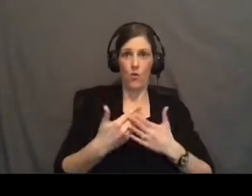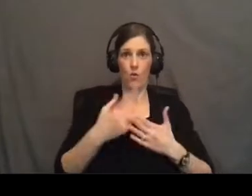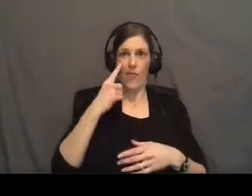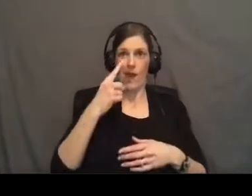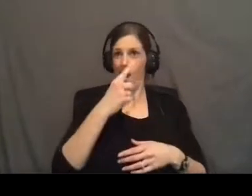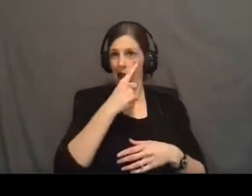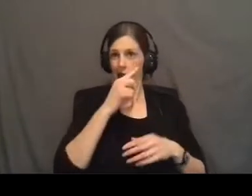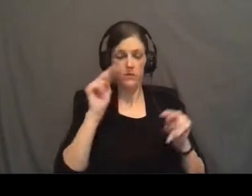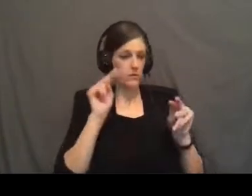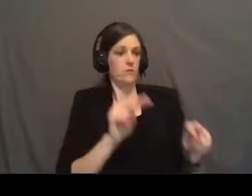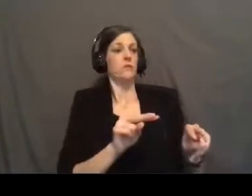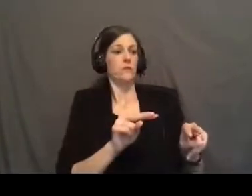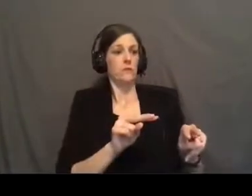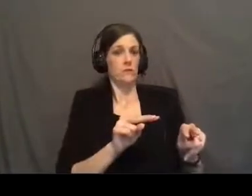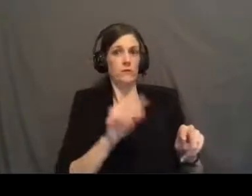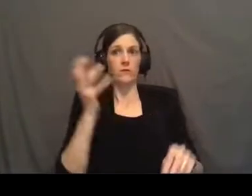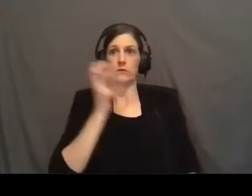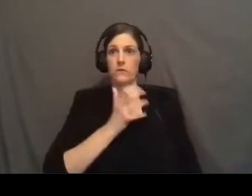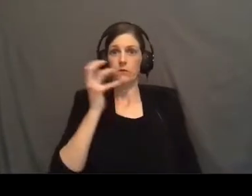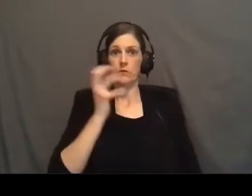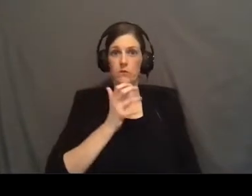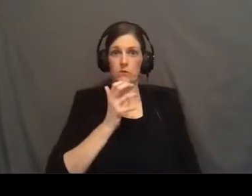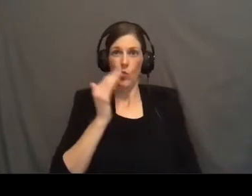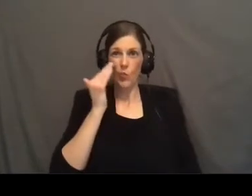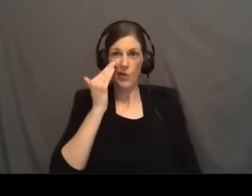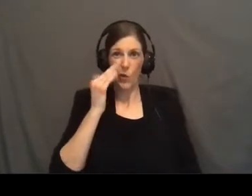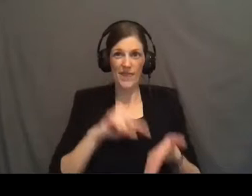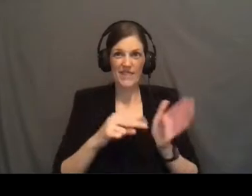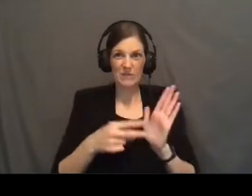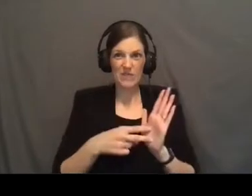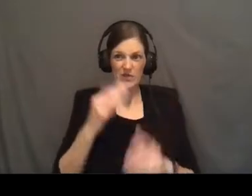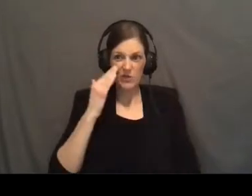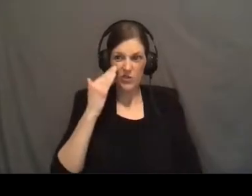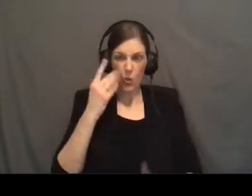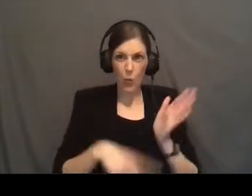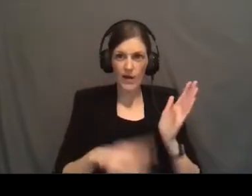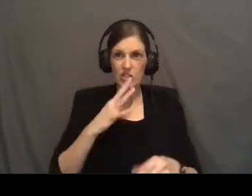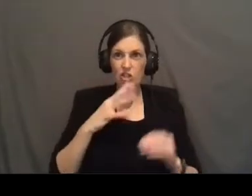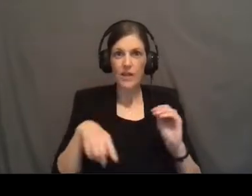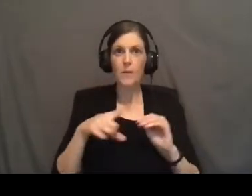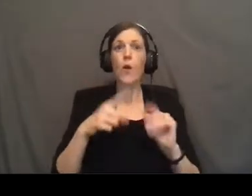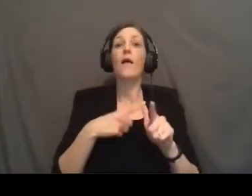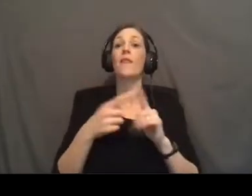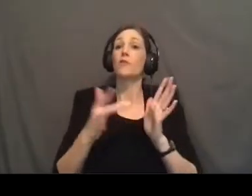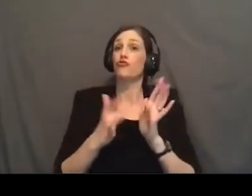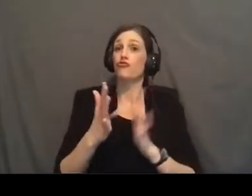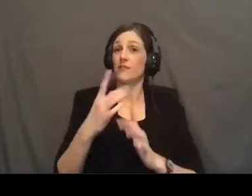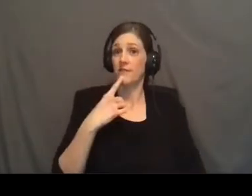synagogue were fixed on Him like, we know what this means. We know what this is talking about. then Jesus says something